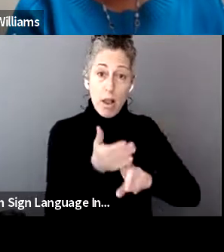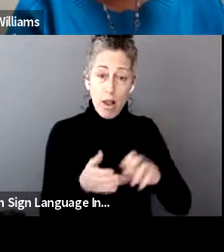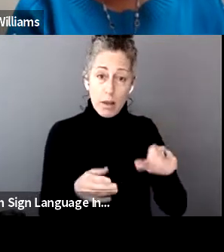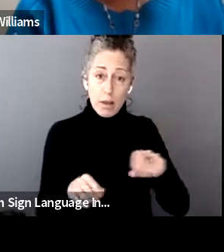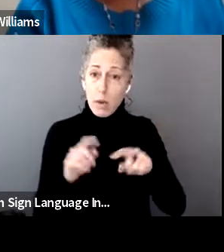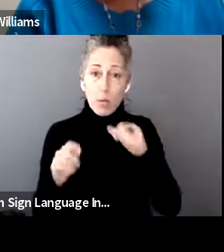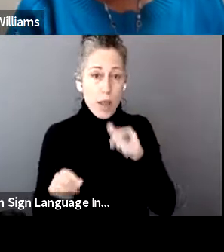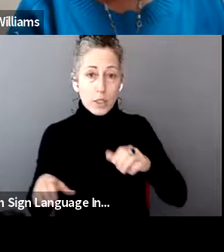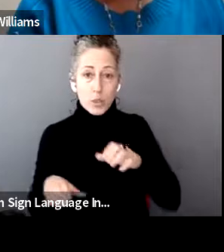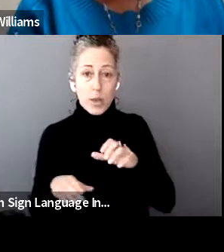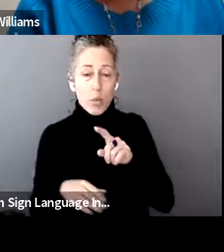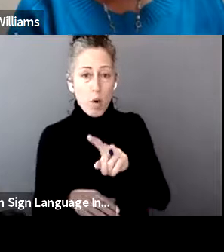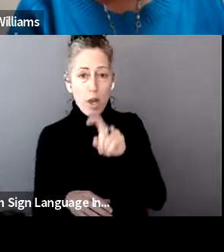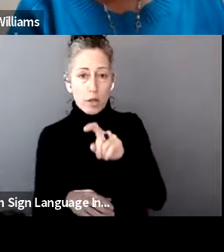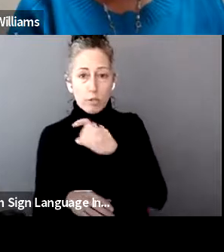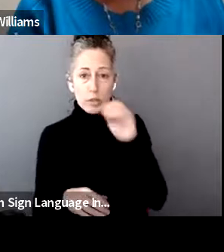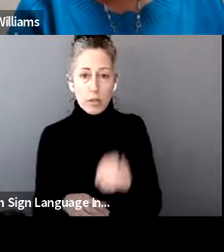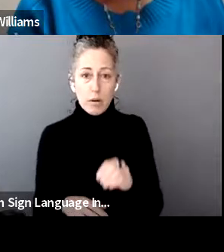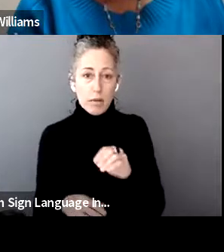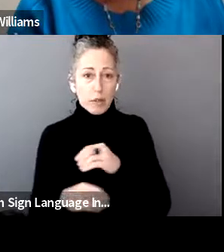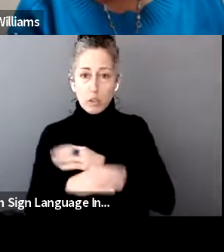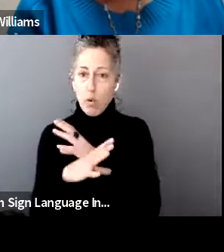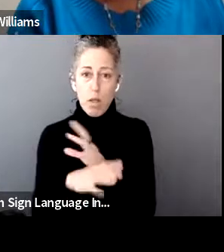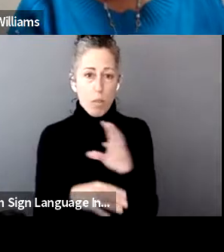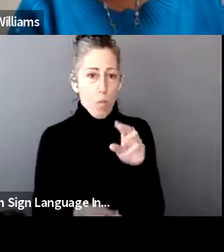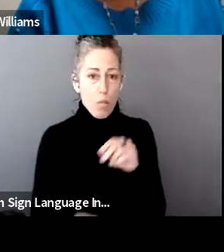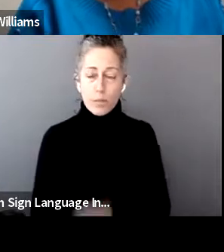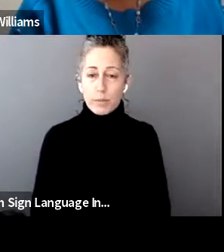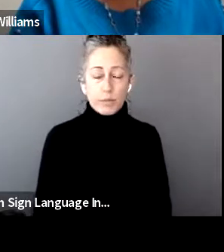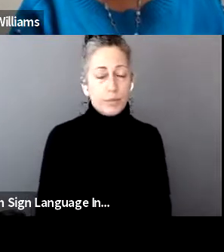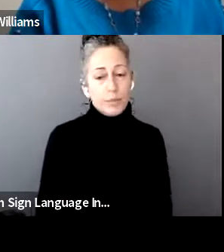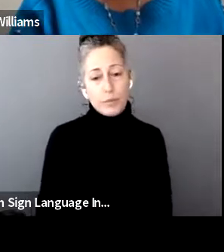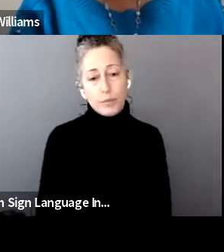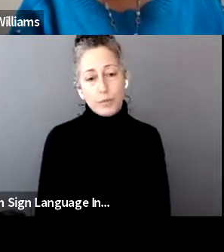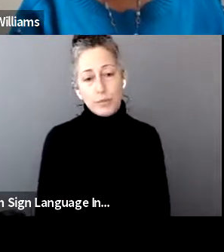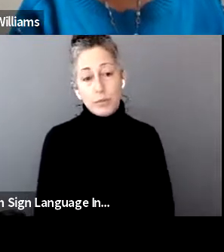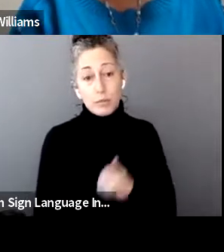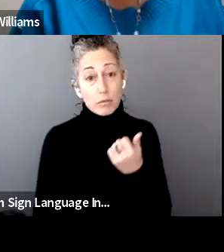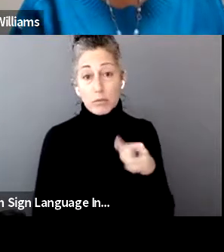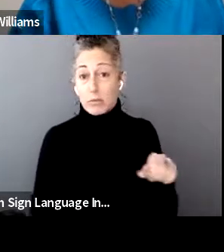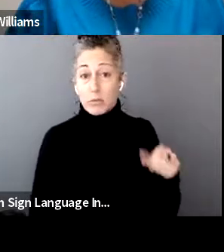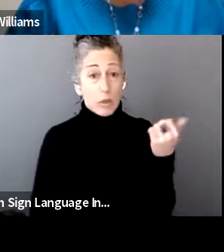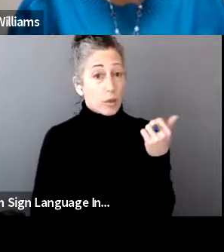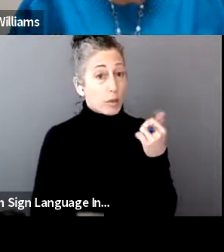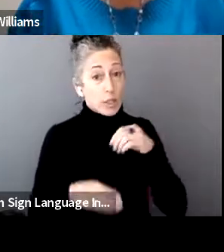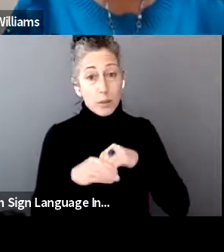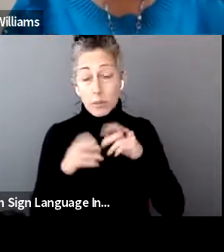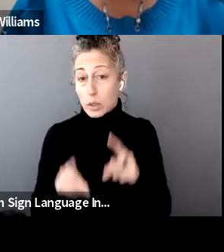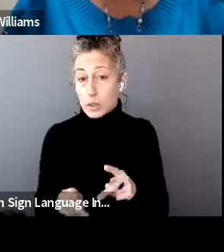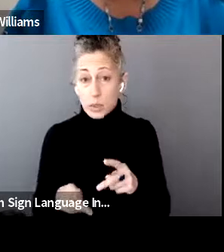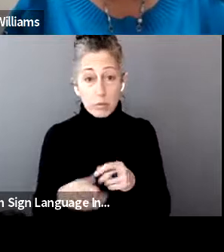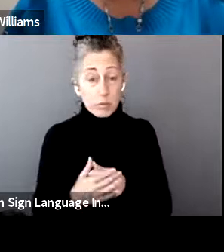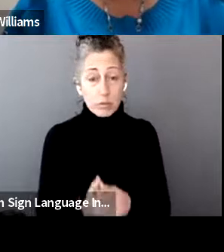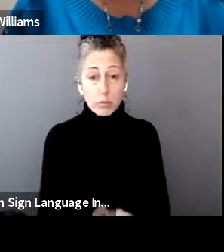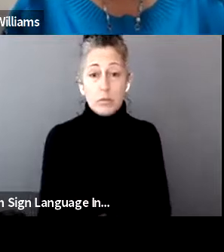not doing a hundred percent virtual through our organization. Okay. Anyone else want to chime in on in-person and all of that?